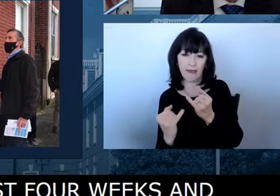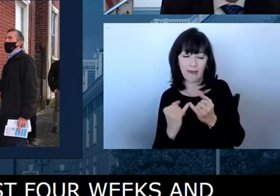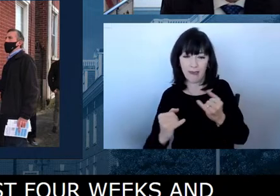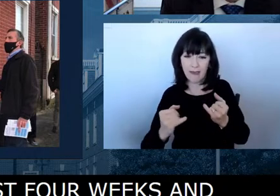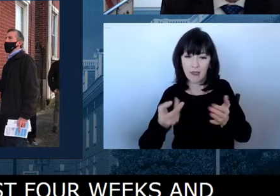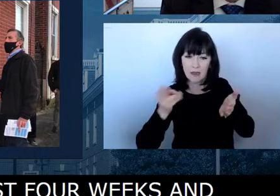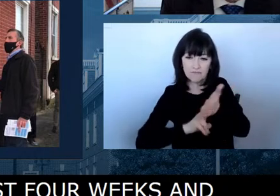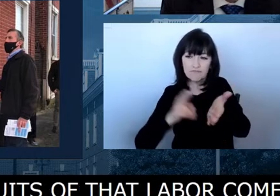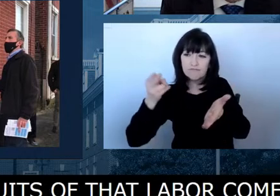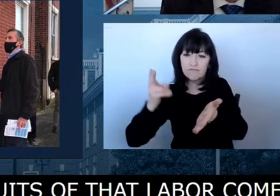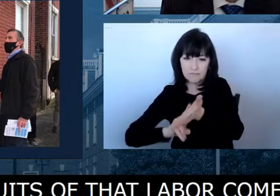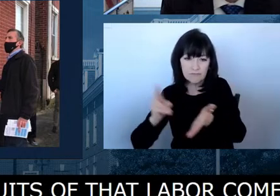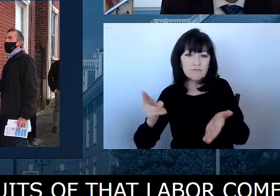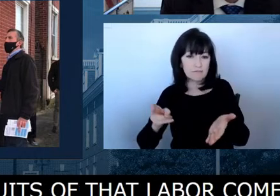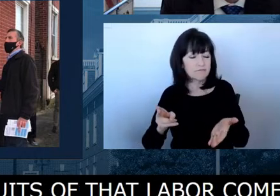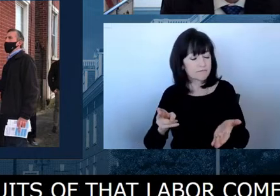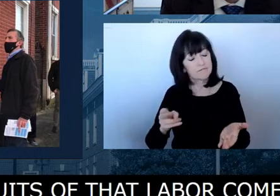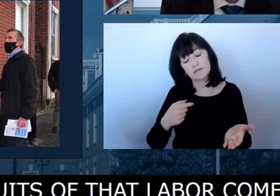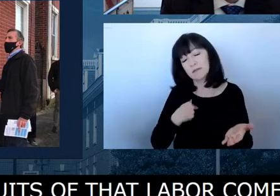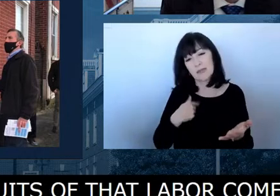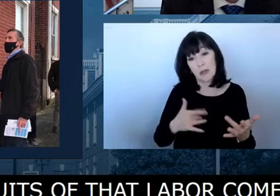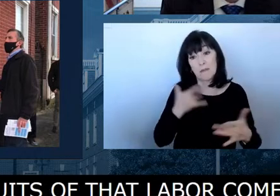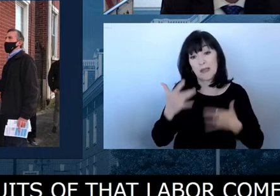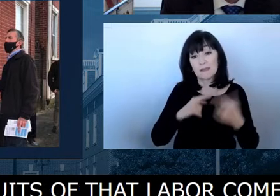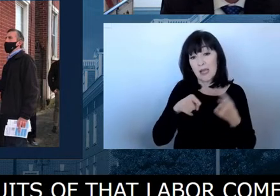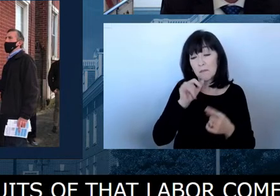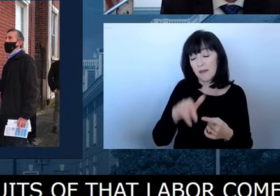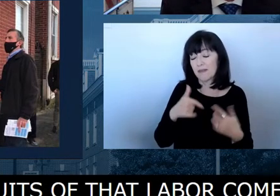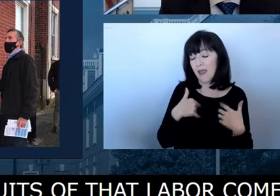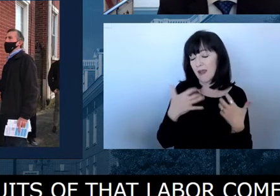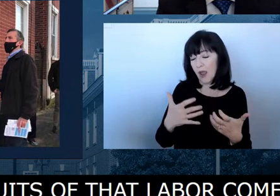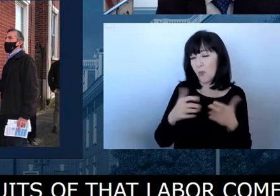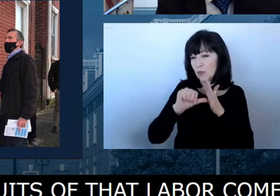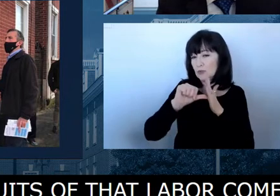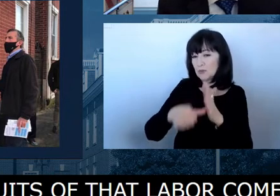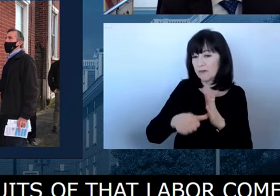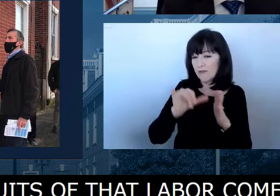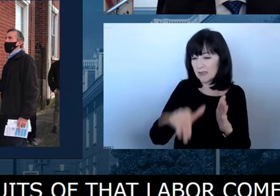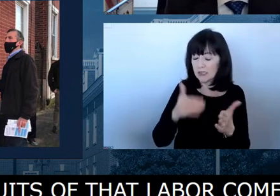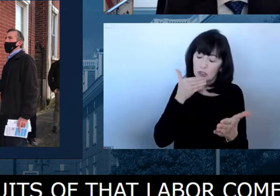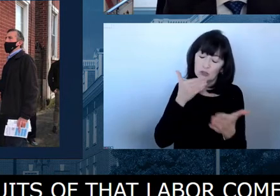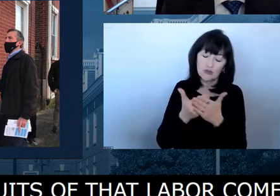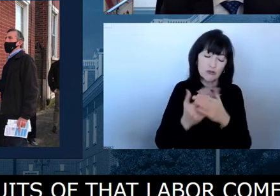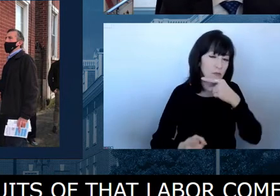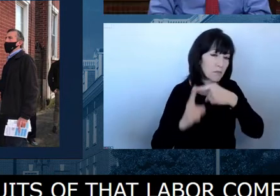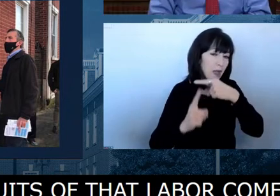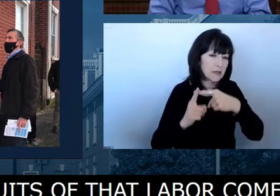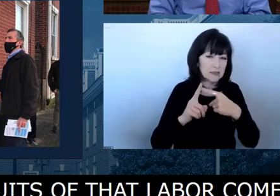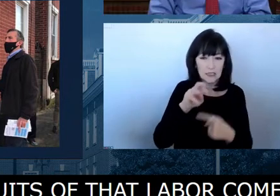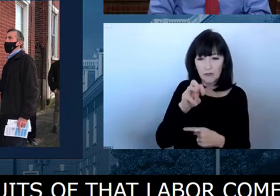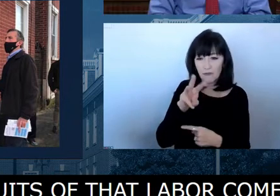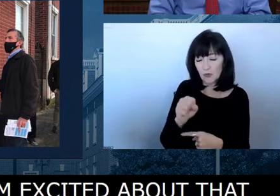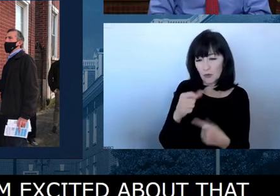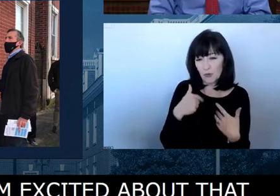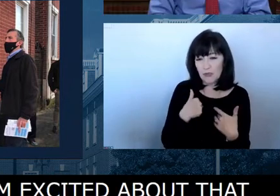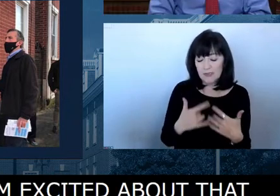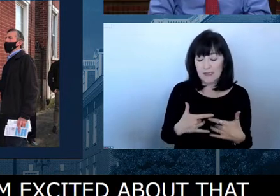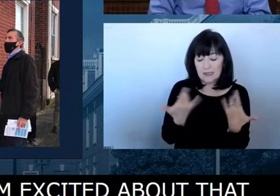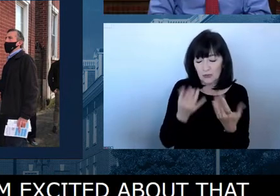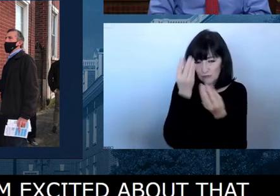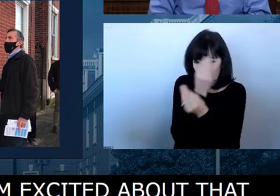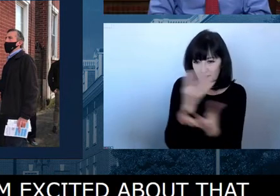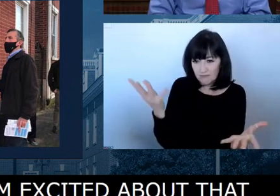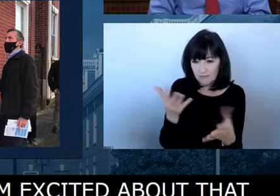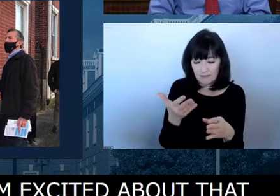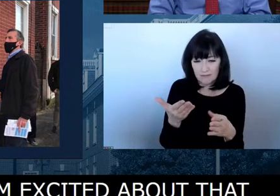needed to be mentioned before turning it back over to the governor. Thank you. Thank you very much, Secretary